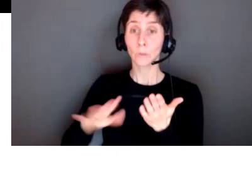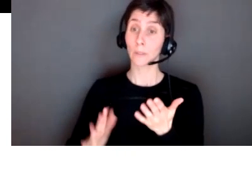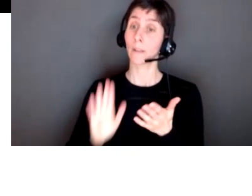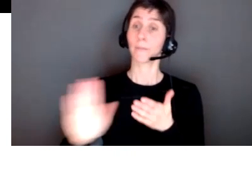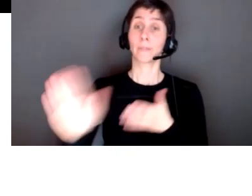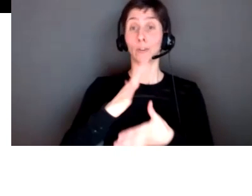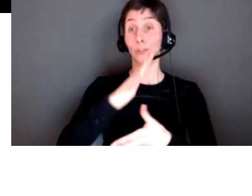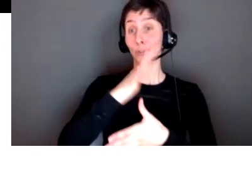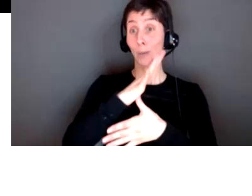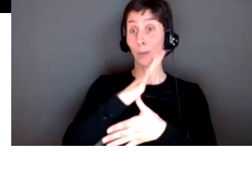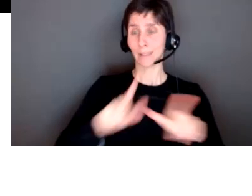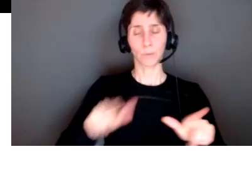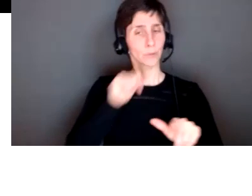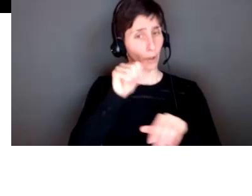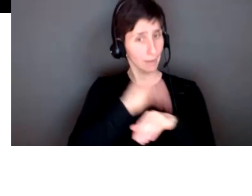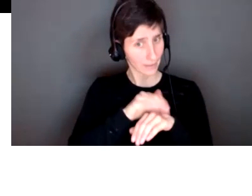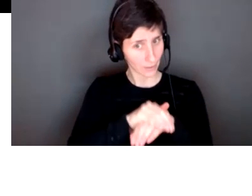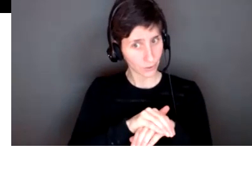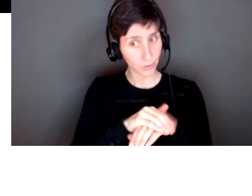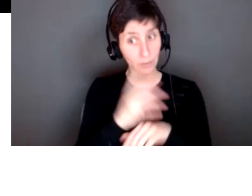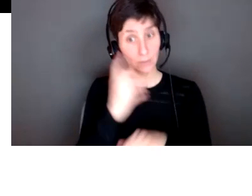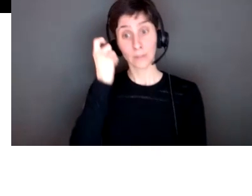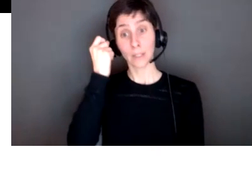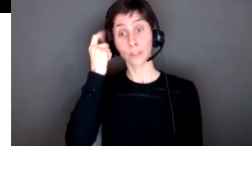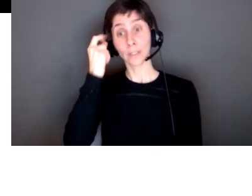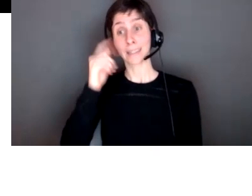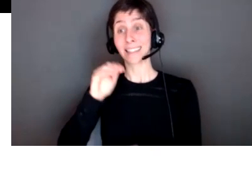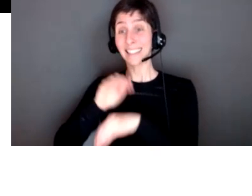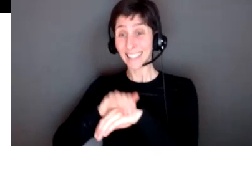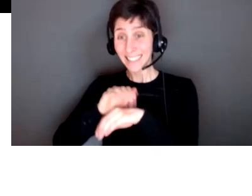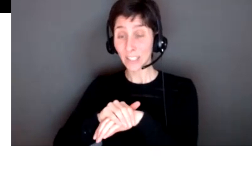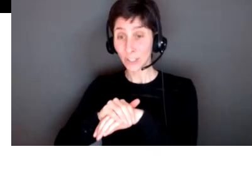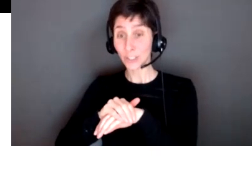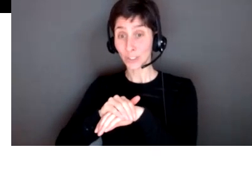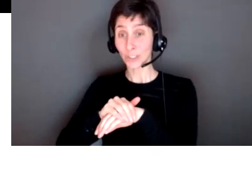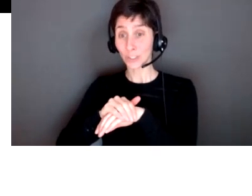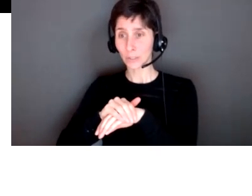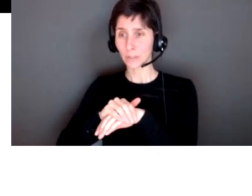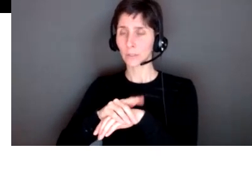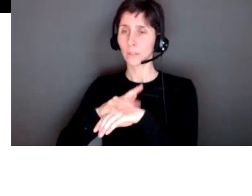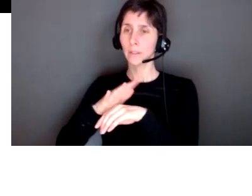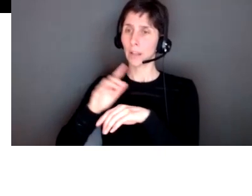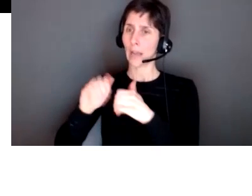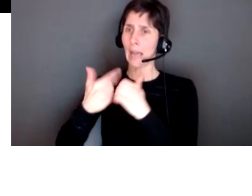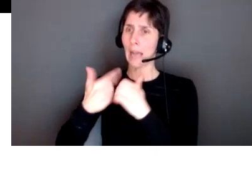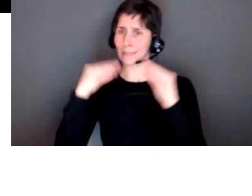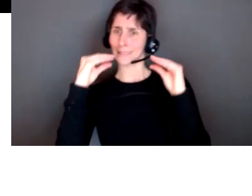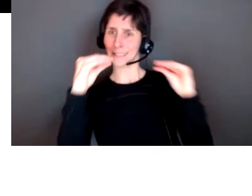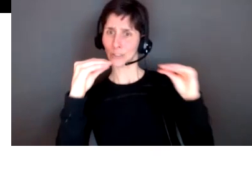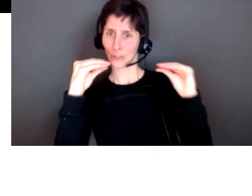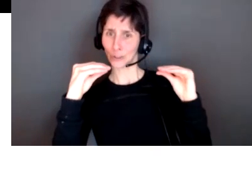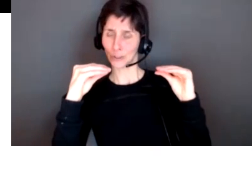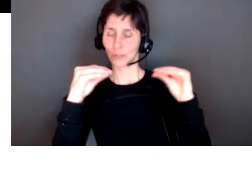language is other than english however their their language of instruction of schooling